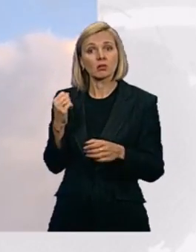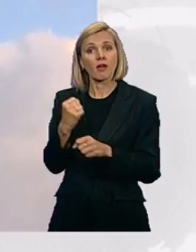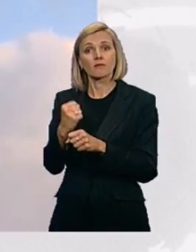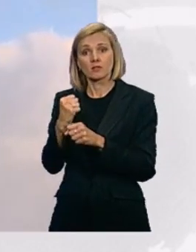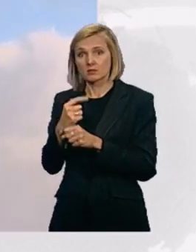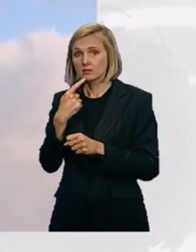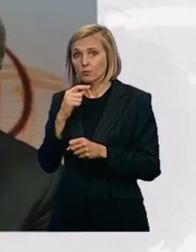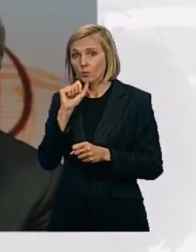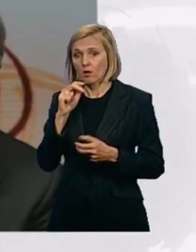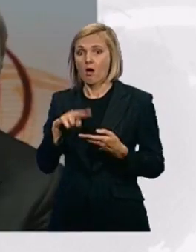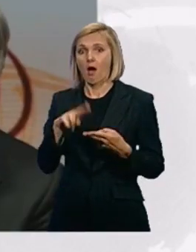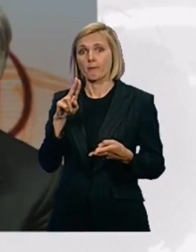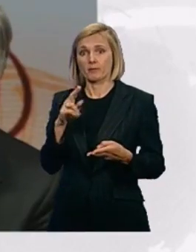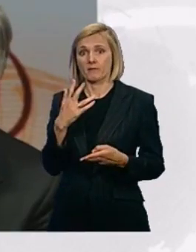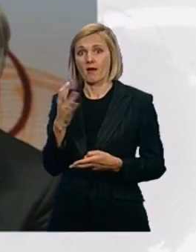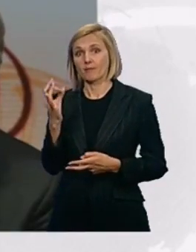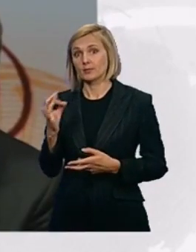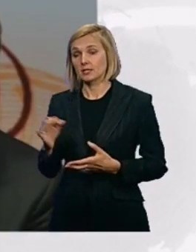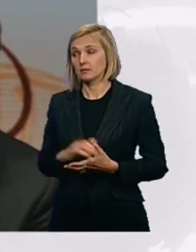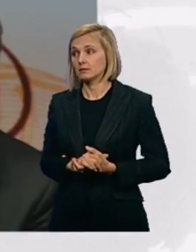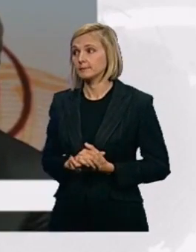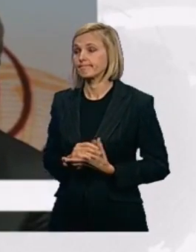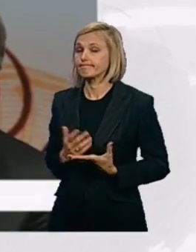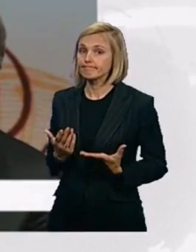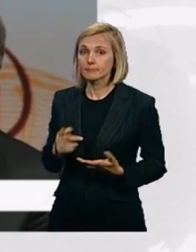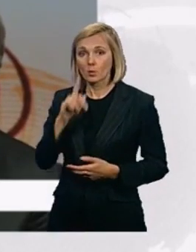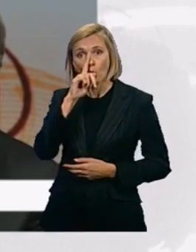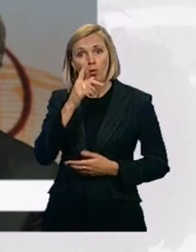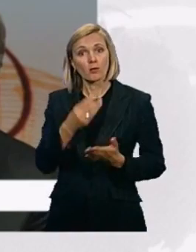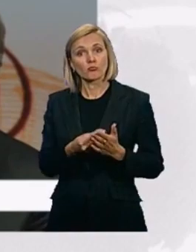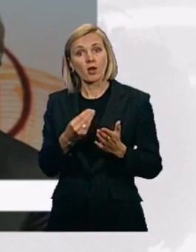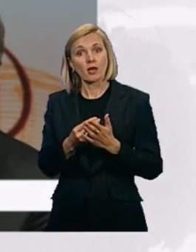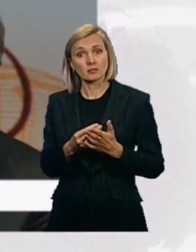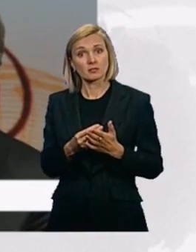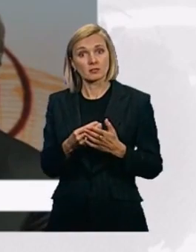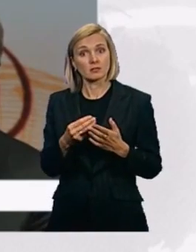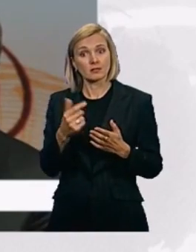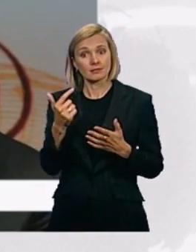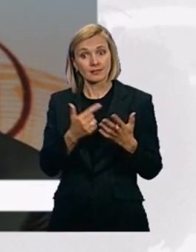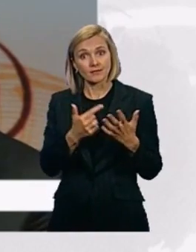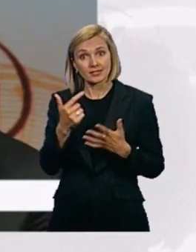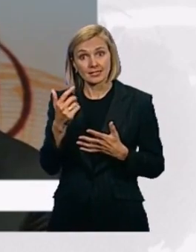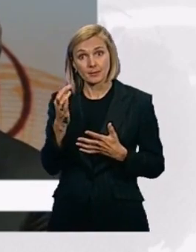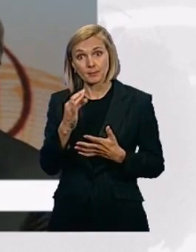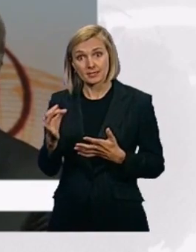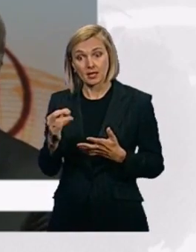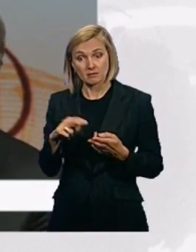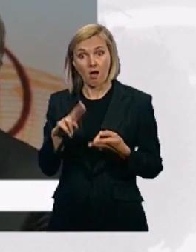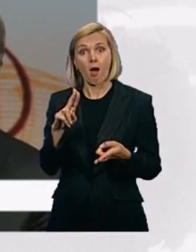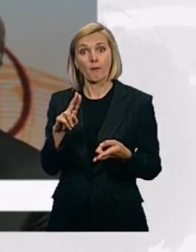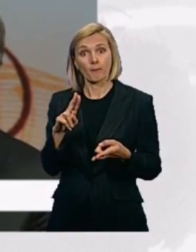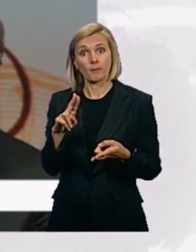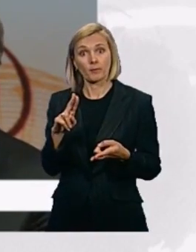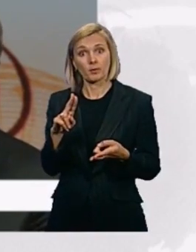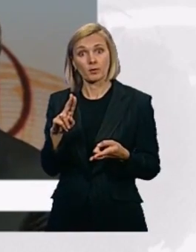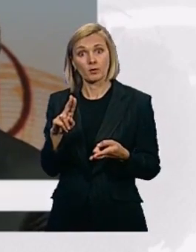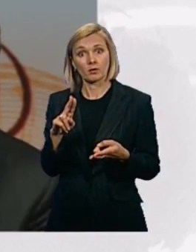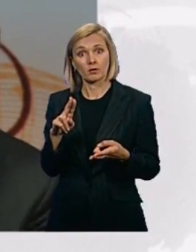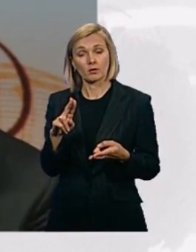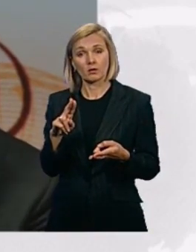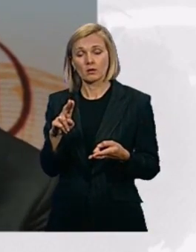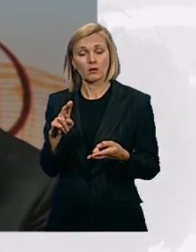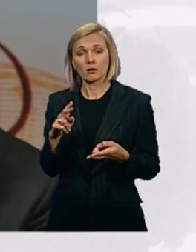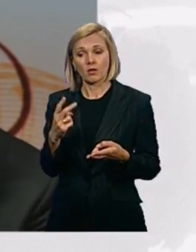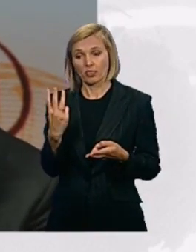5%. Oil prices are 17% higher than we and the market thought they would be three months